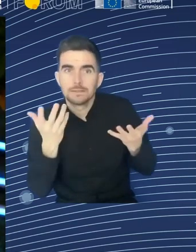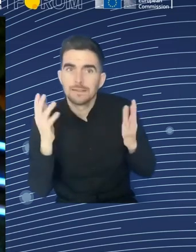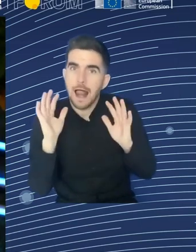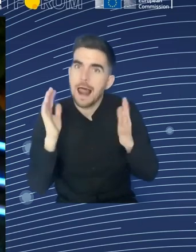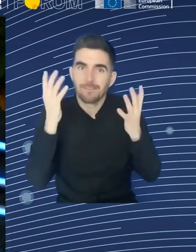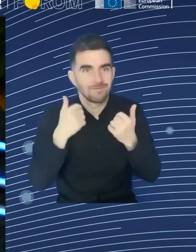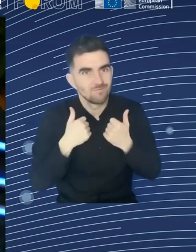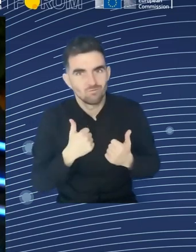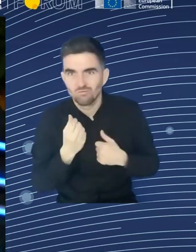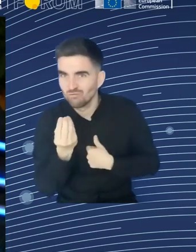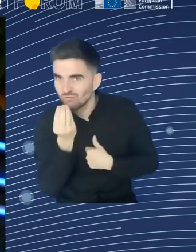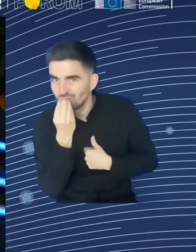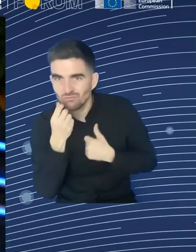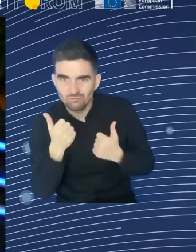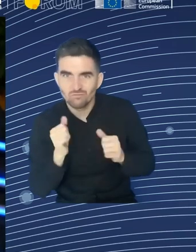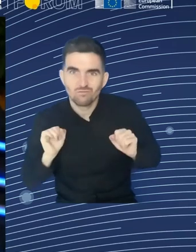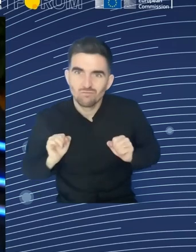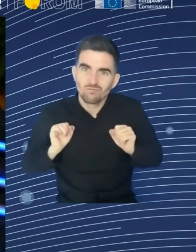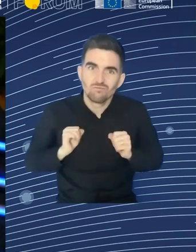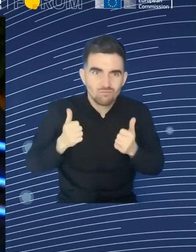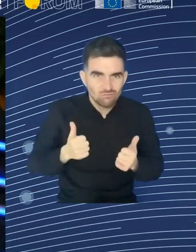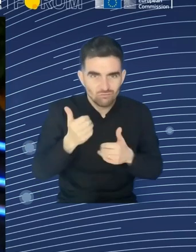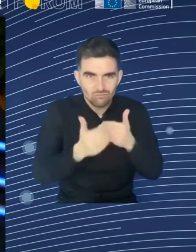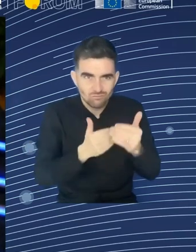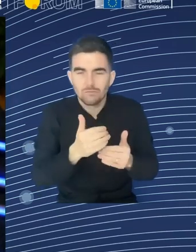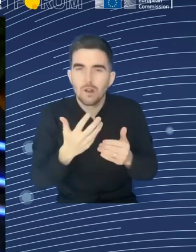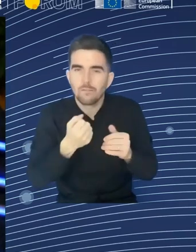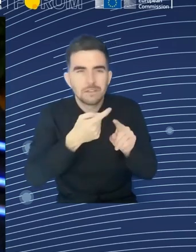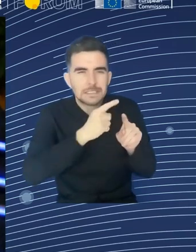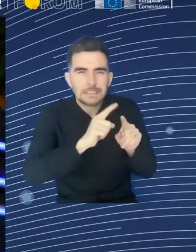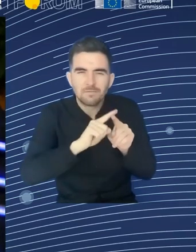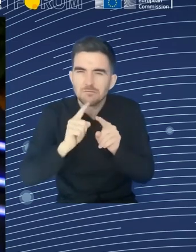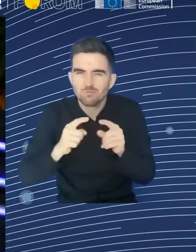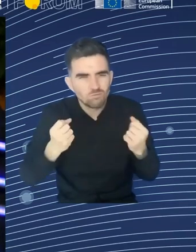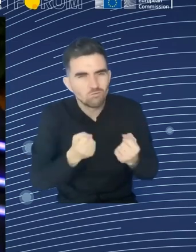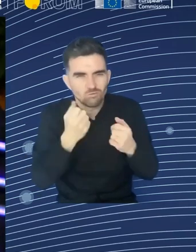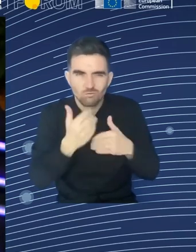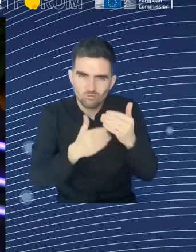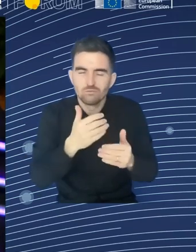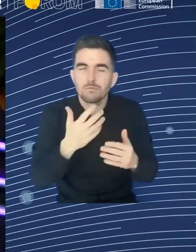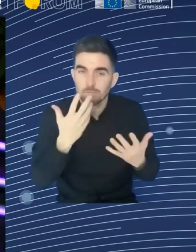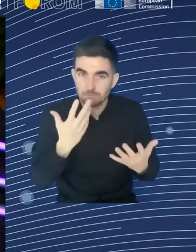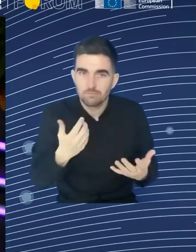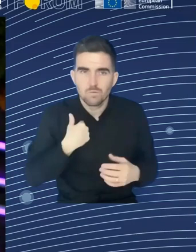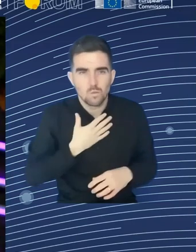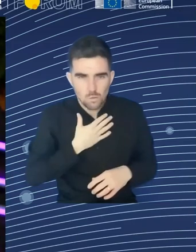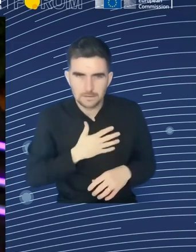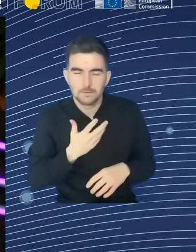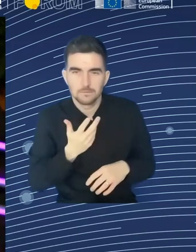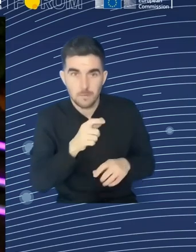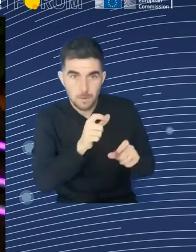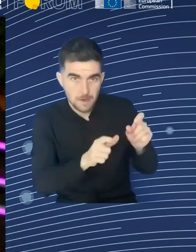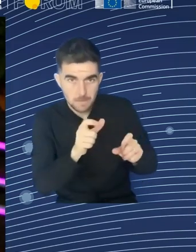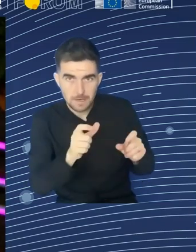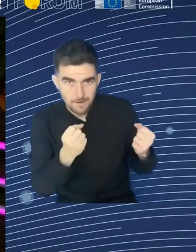find ways to mobilize the potential that is currently untapped. During the previous session, we discussed the issue of,